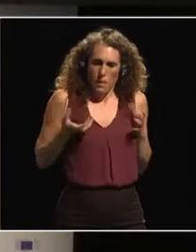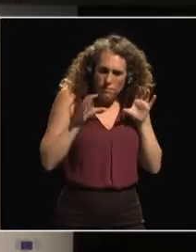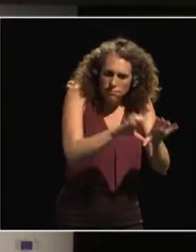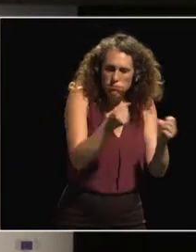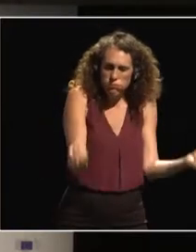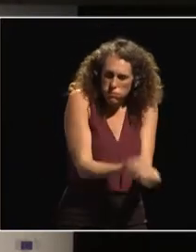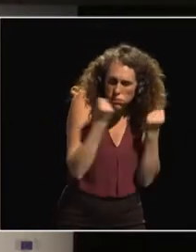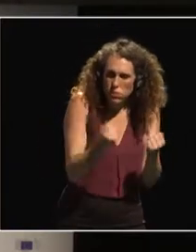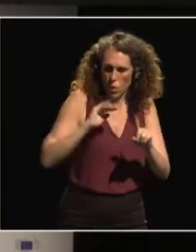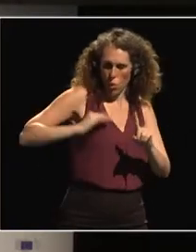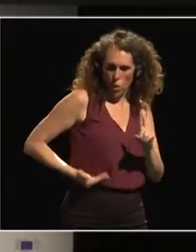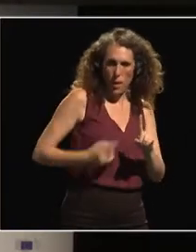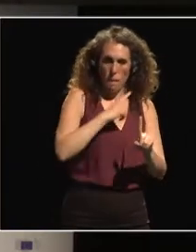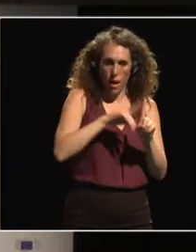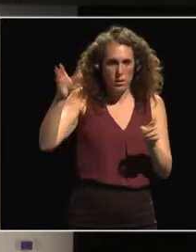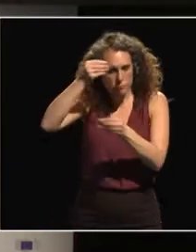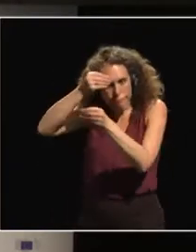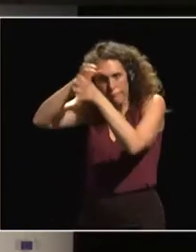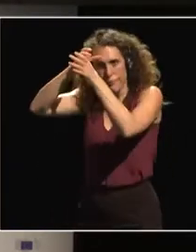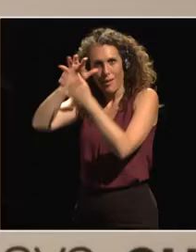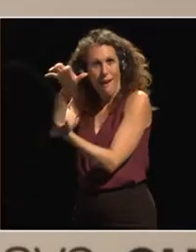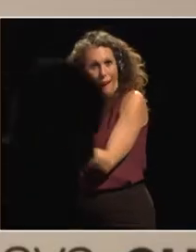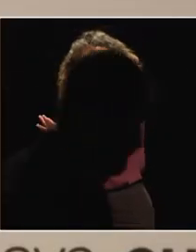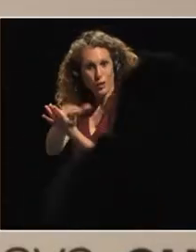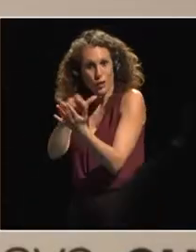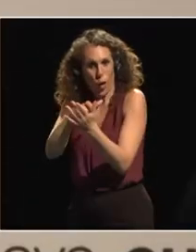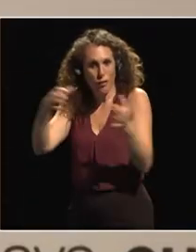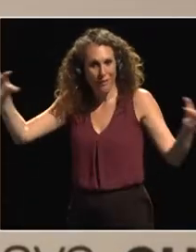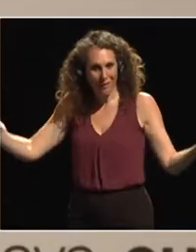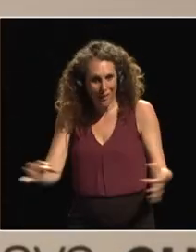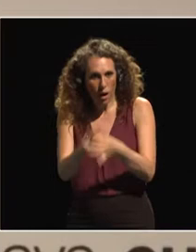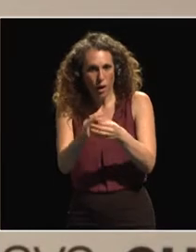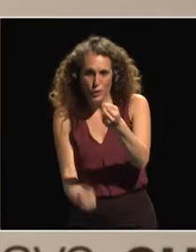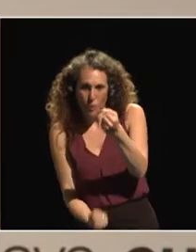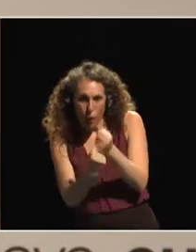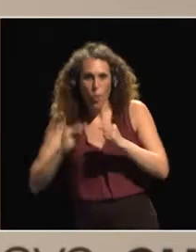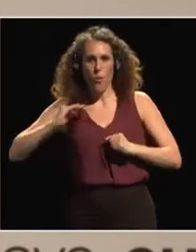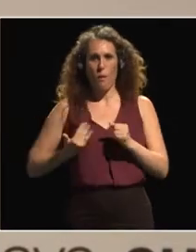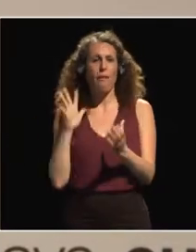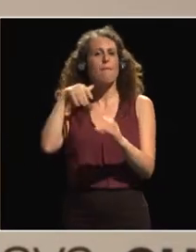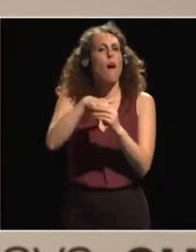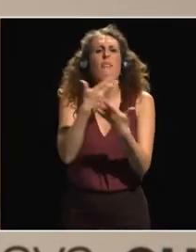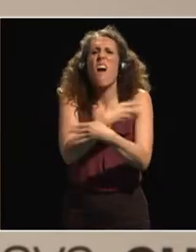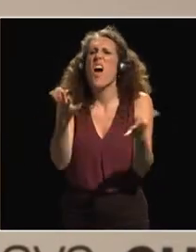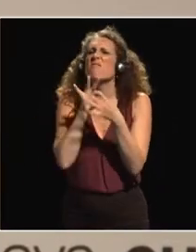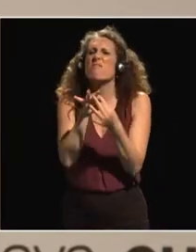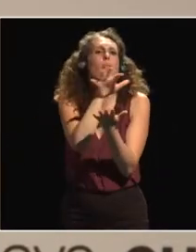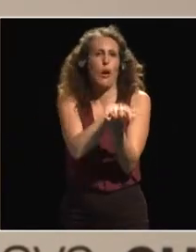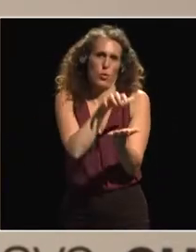and her expertise in agriculture to develop projects that support the participation of women in agricultural activities.